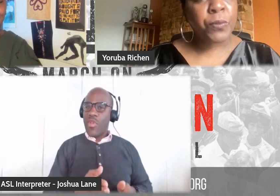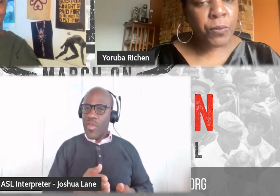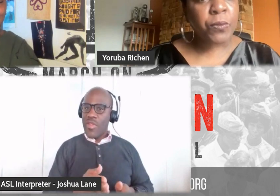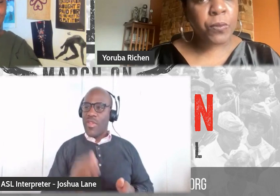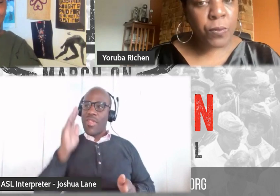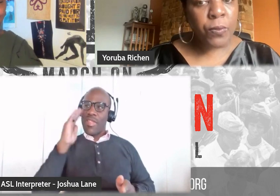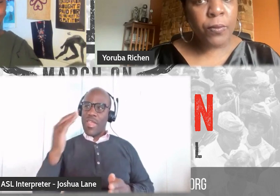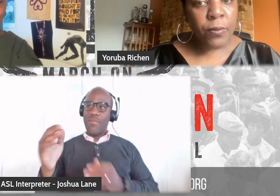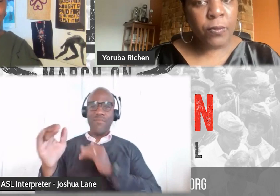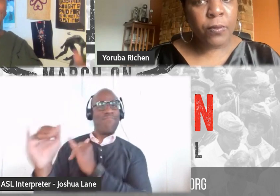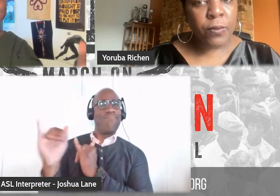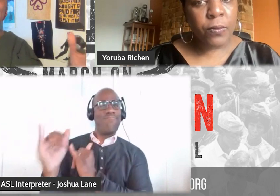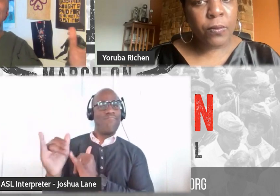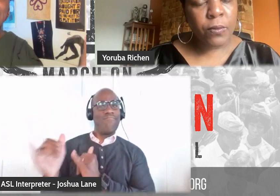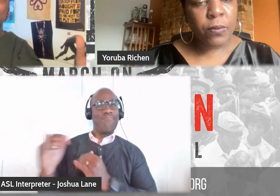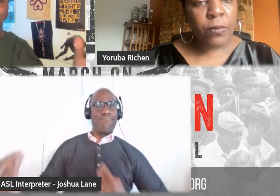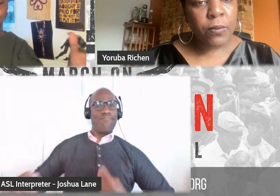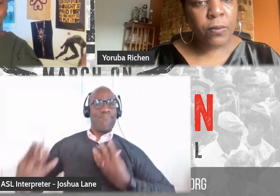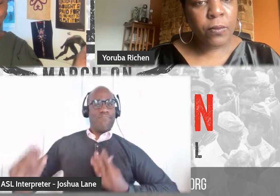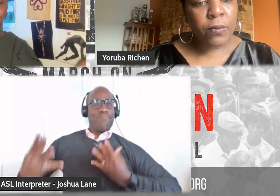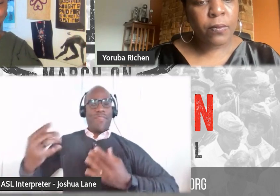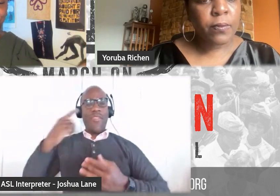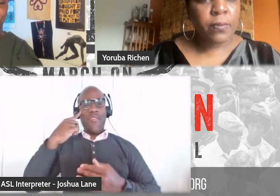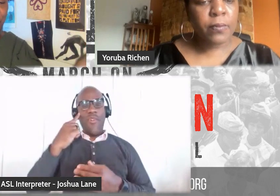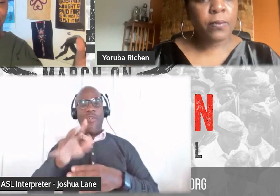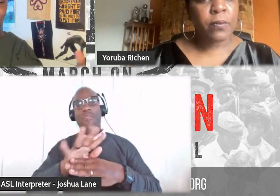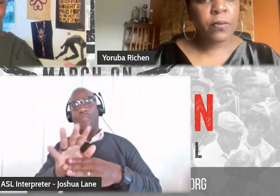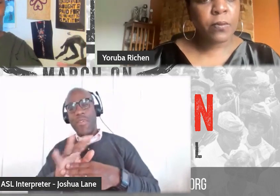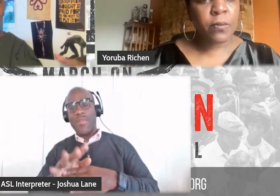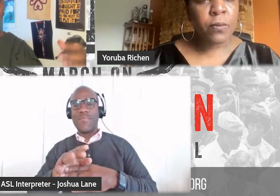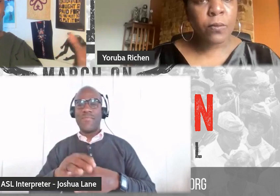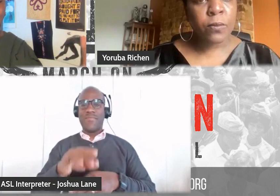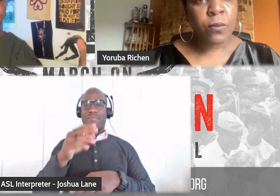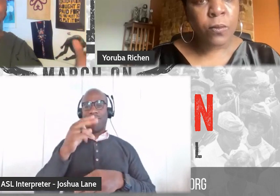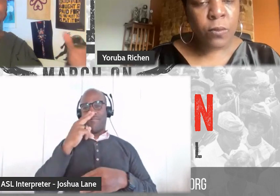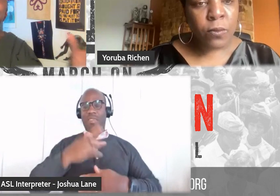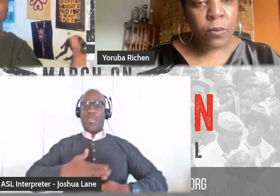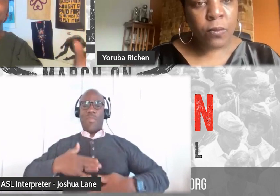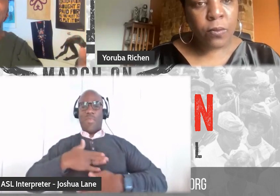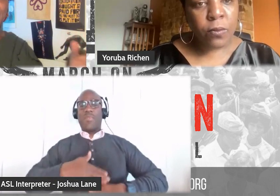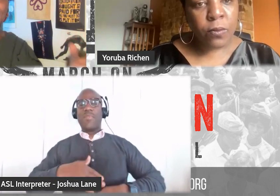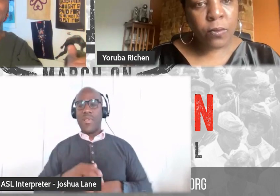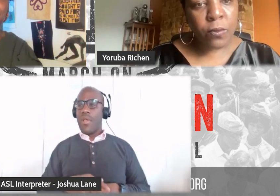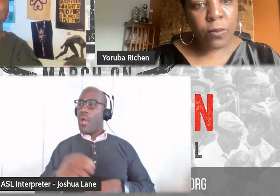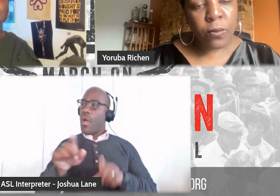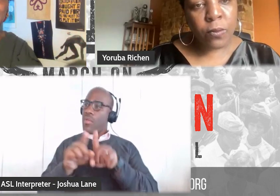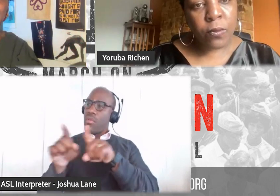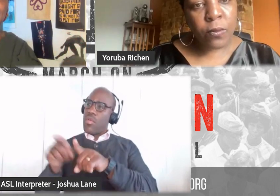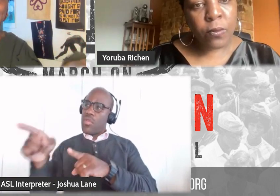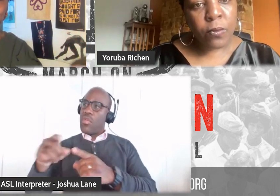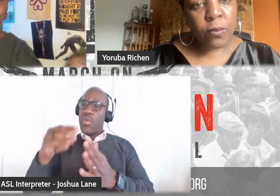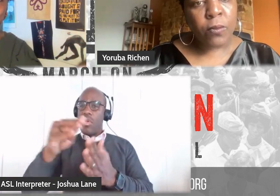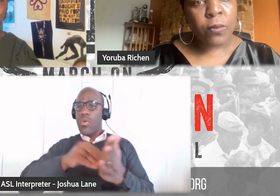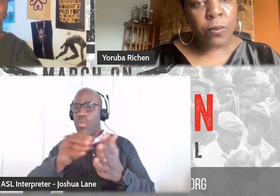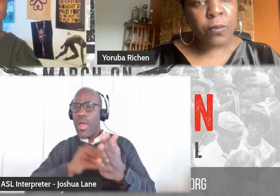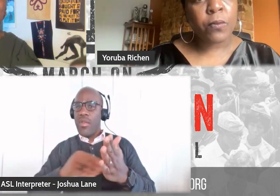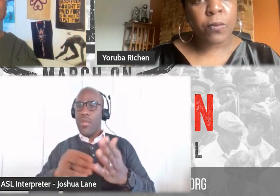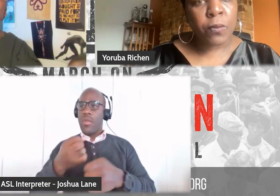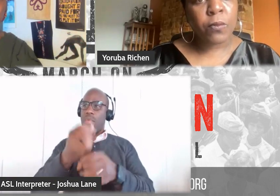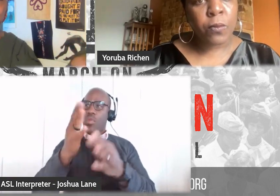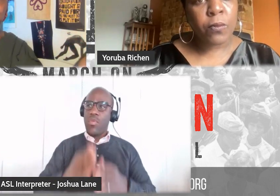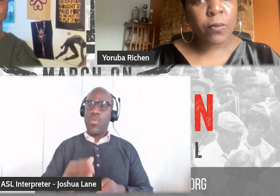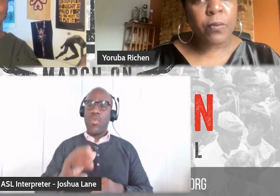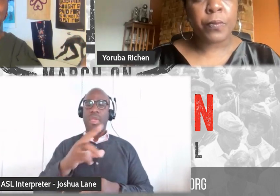and entertainment. So as a network news producer, and you're also a writer and producer, how have those skills helped you